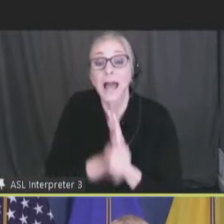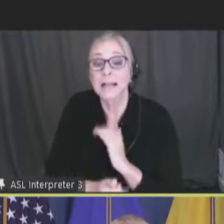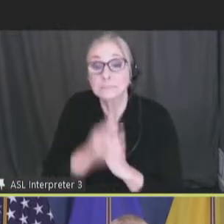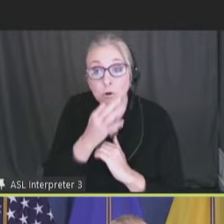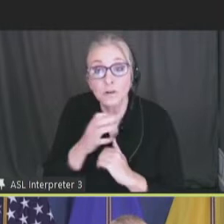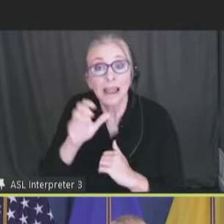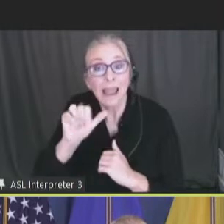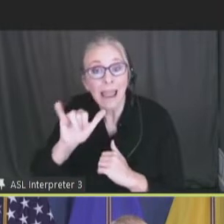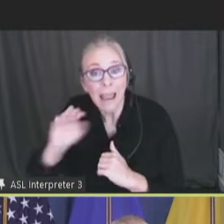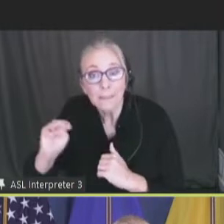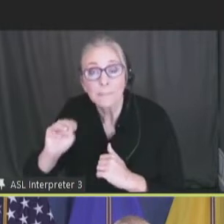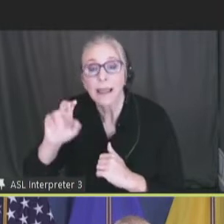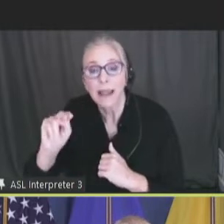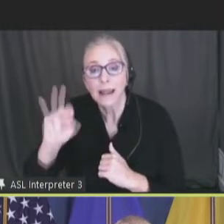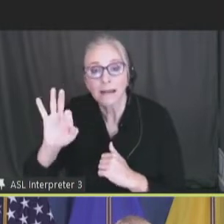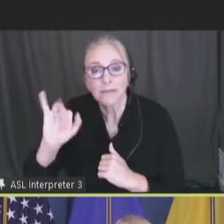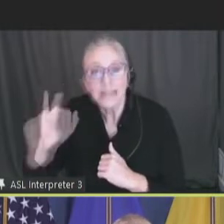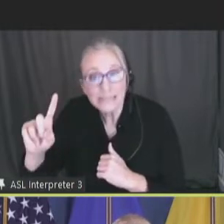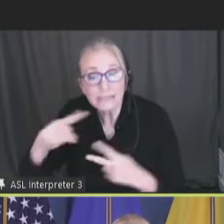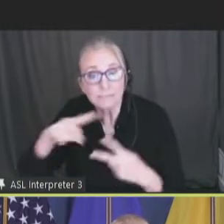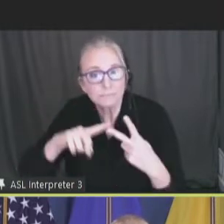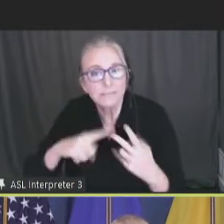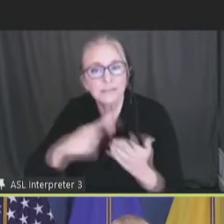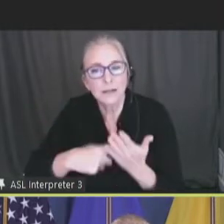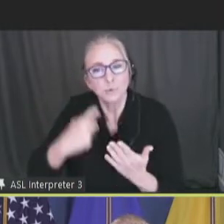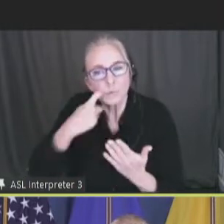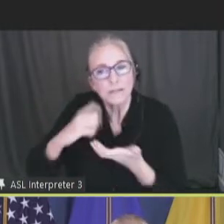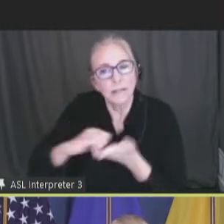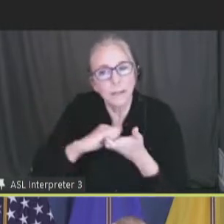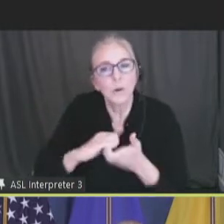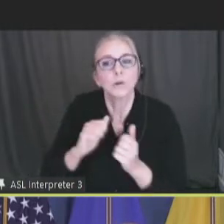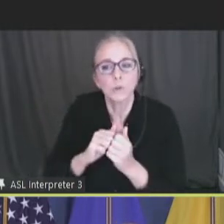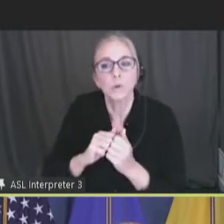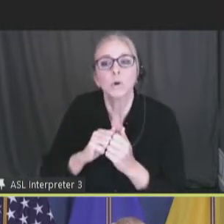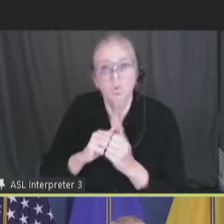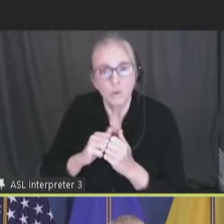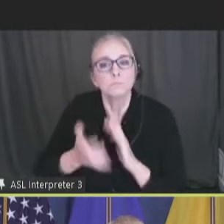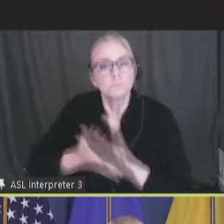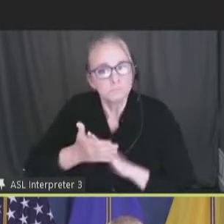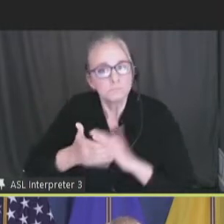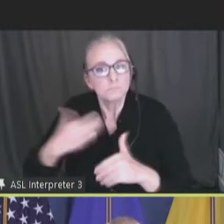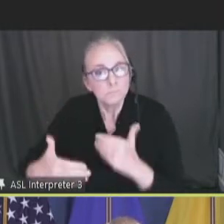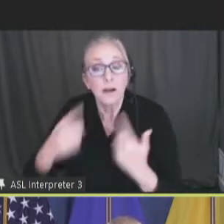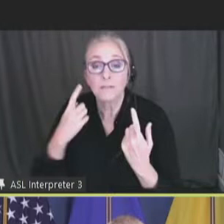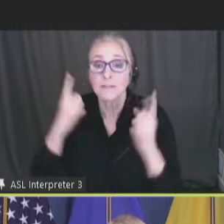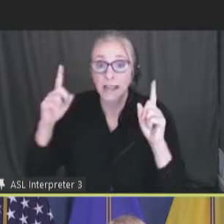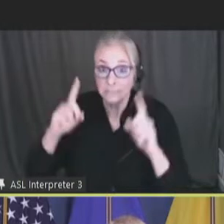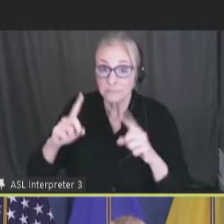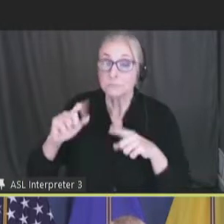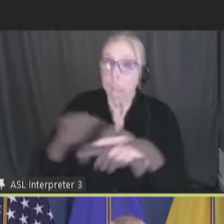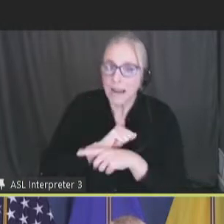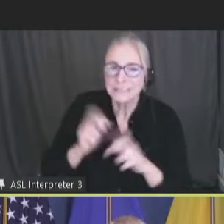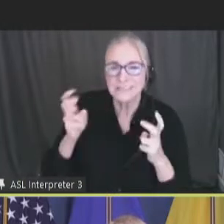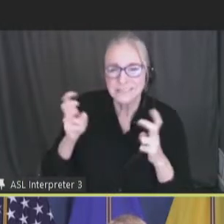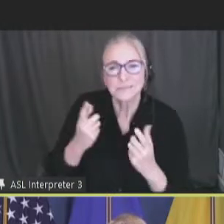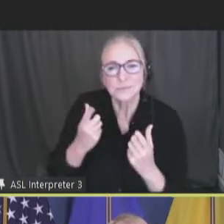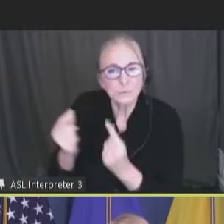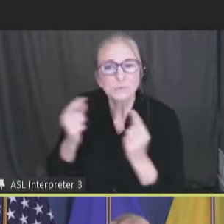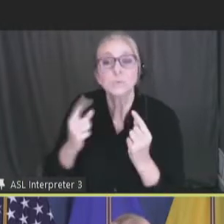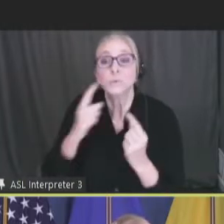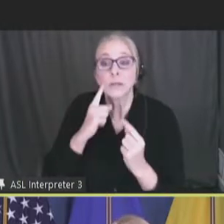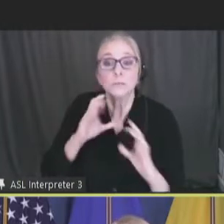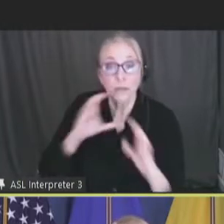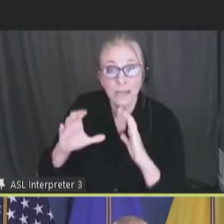AIM and NFID discussing recent collaborations to facilitate effective practices and communication to